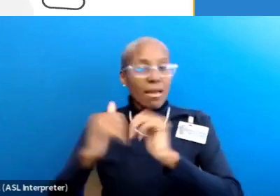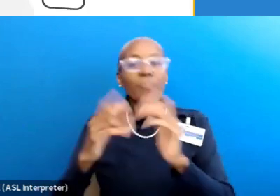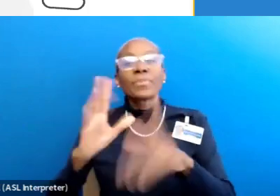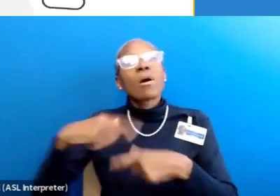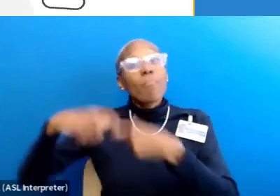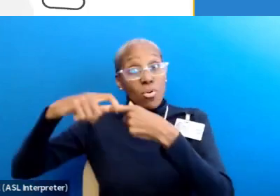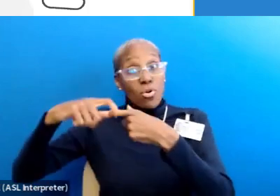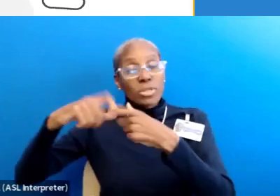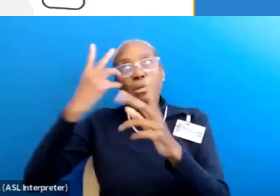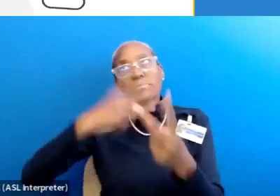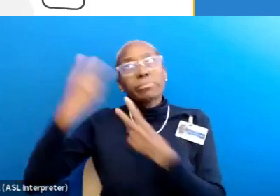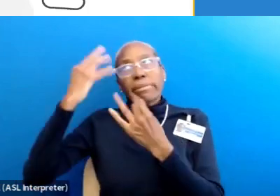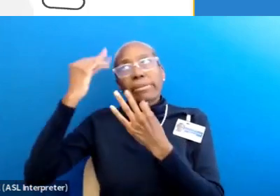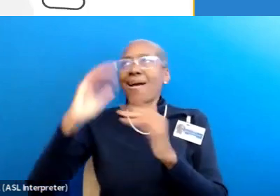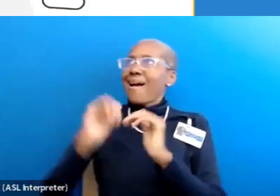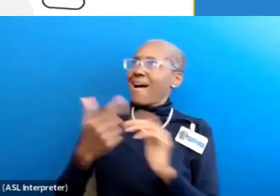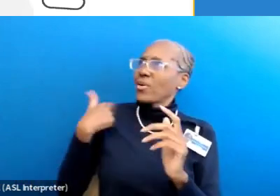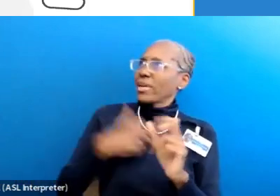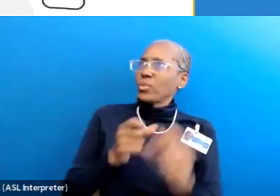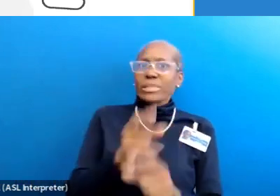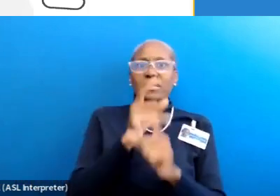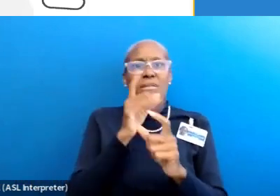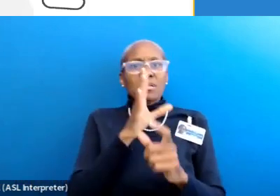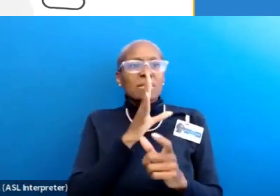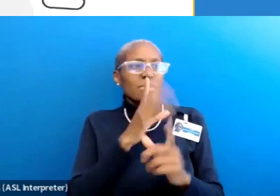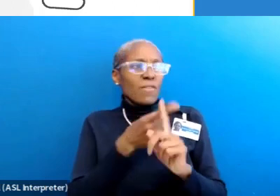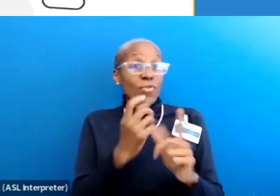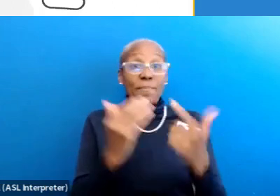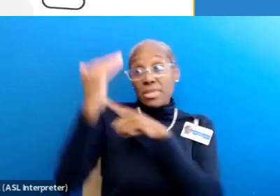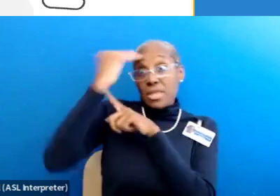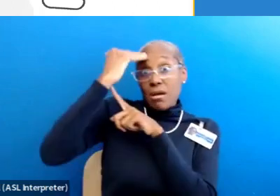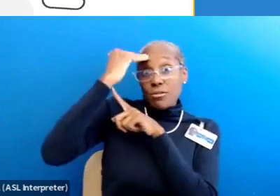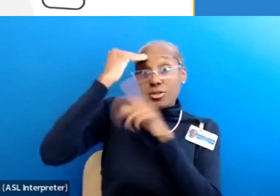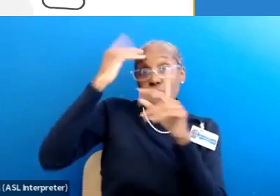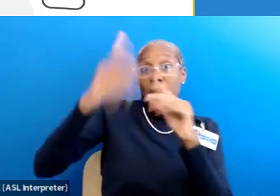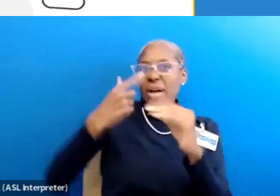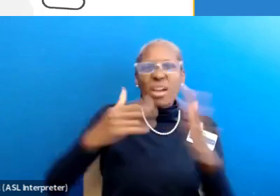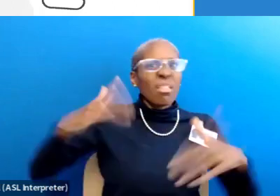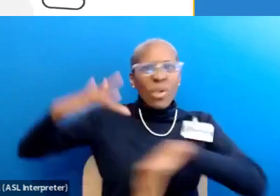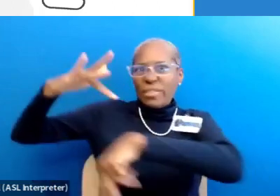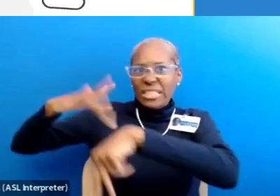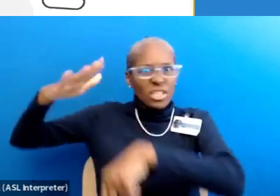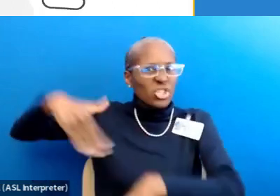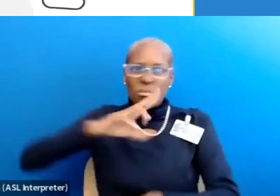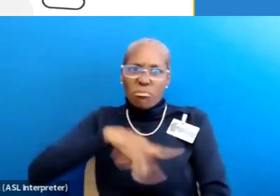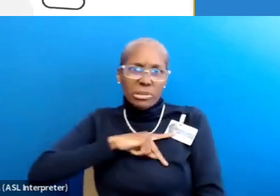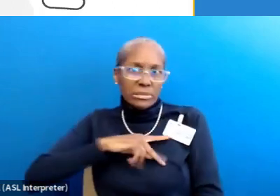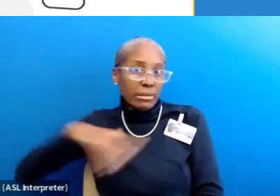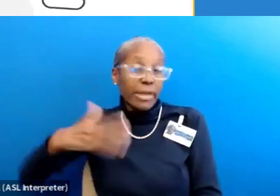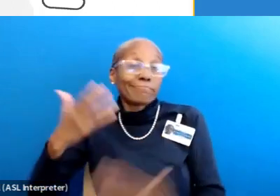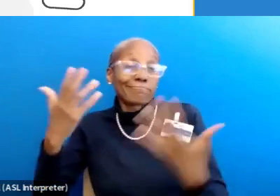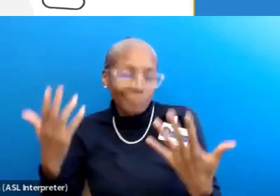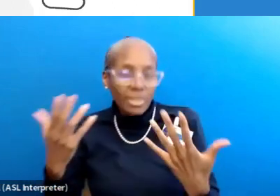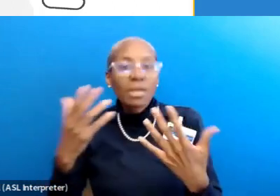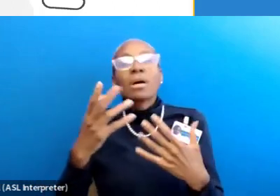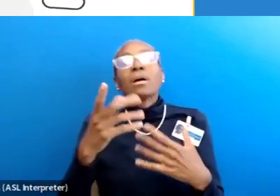to pause there and reflect, know, really, how can we speak from a place of knowledge about anything that we haven't yet experienced personally? So